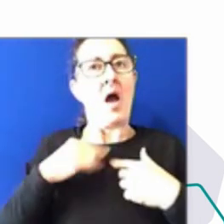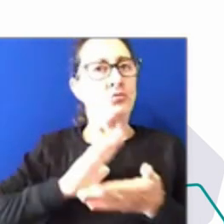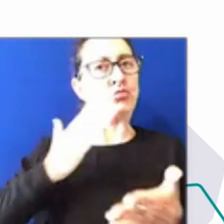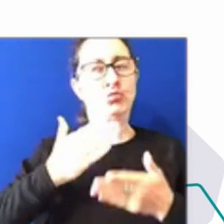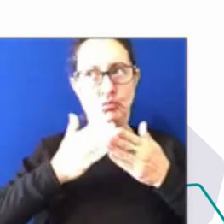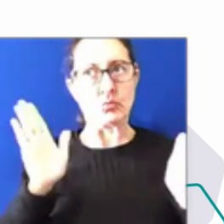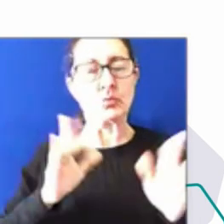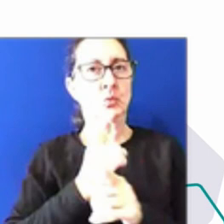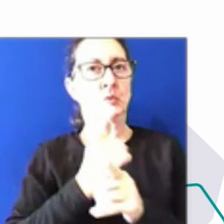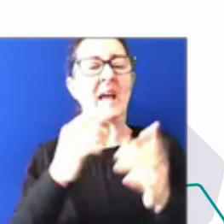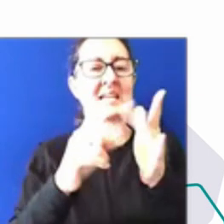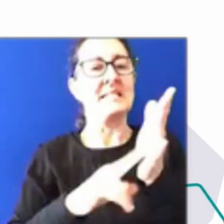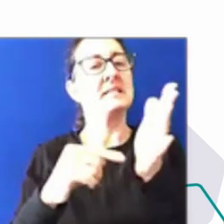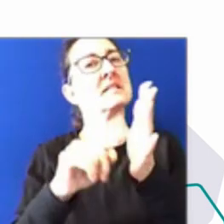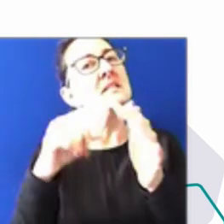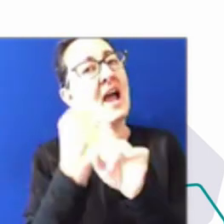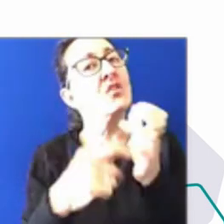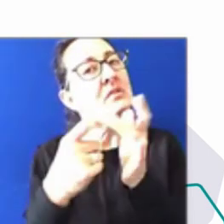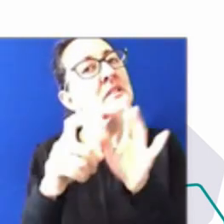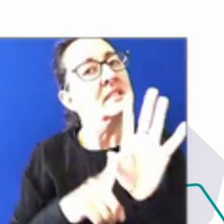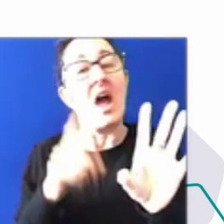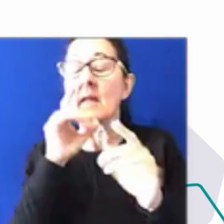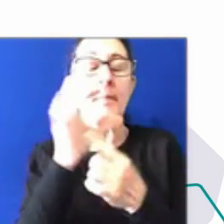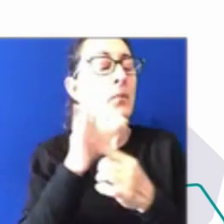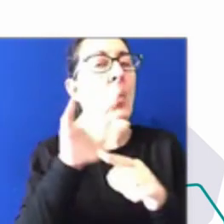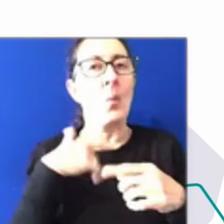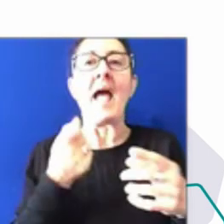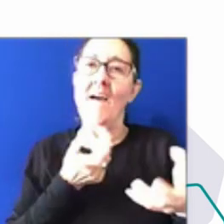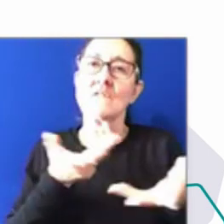and agencies. So I just think having the conversations right now are really important.